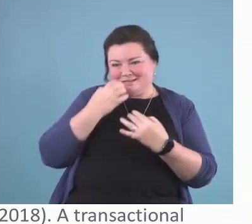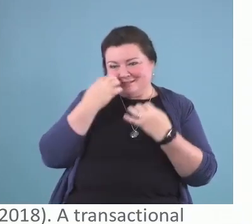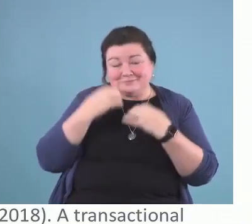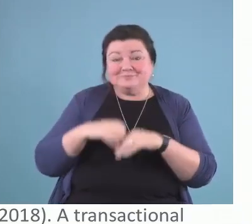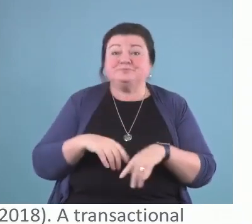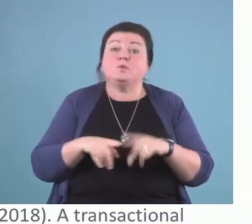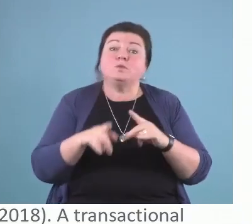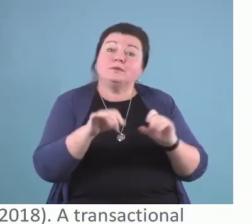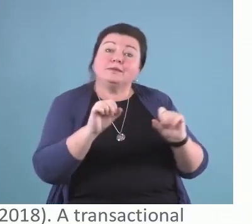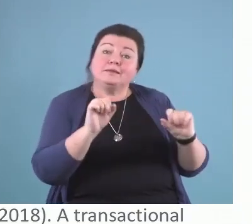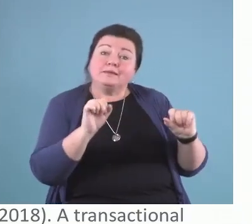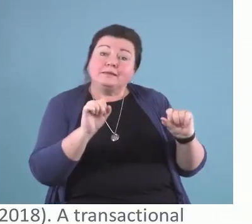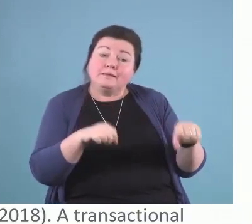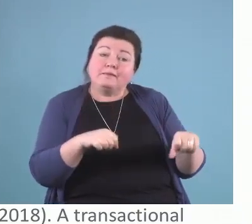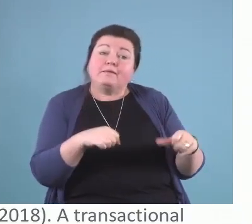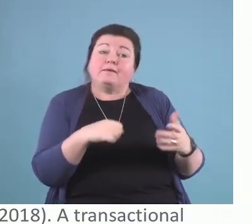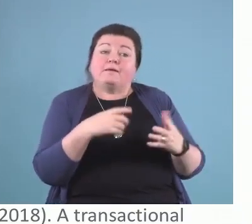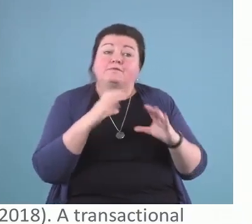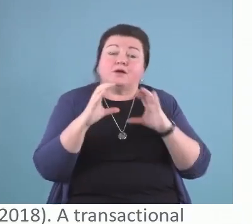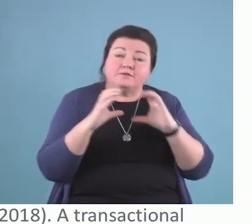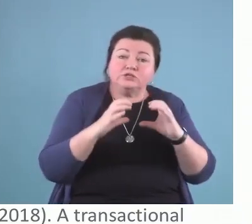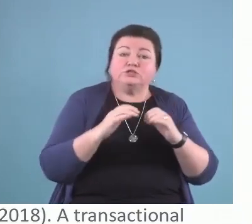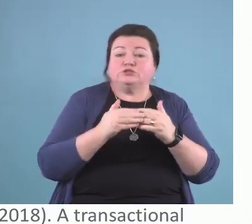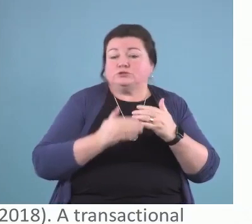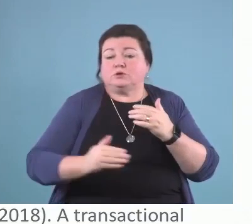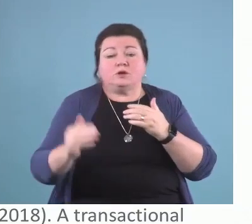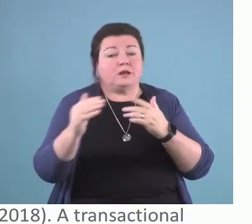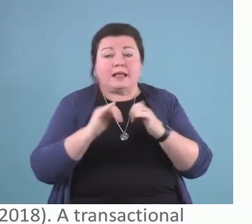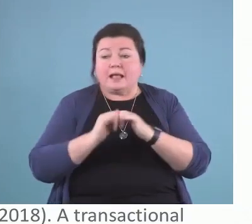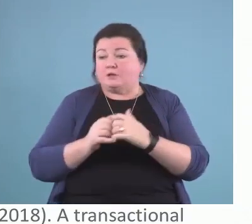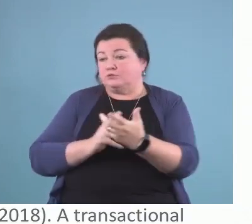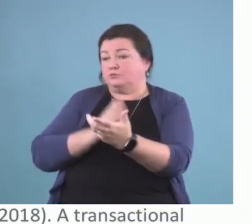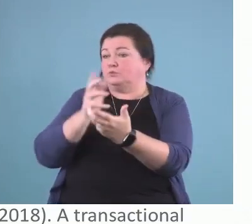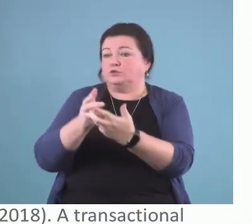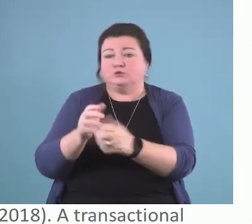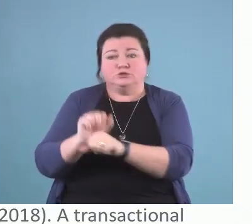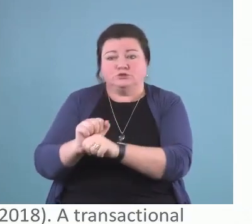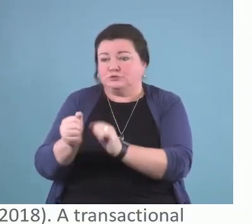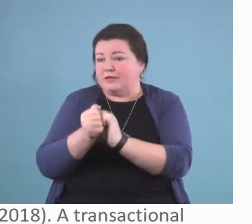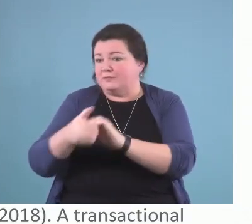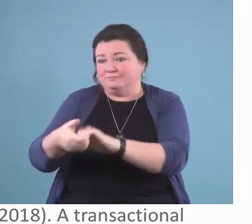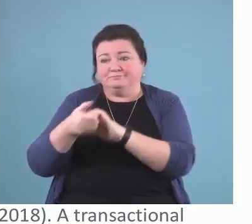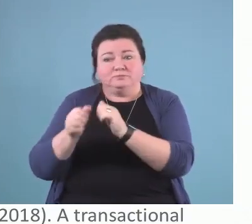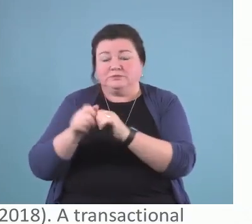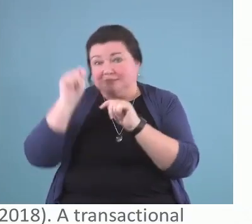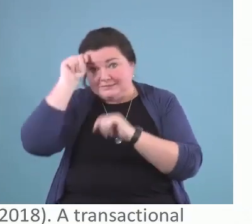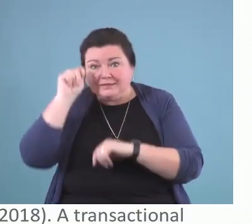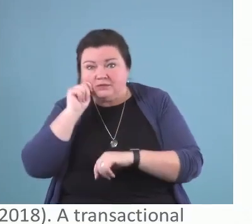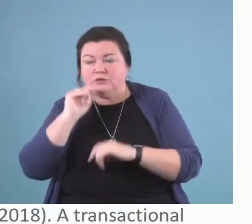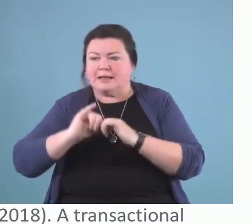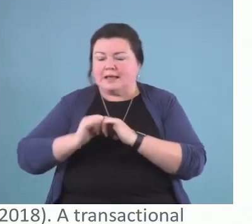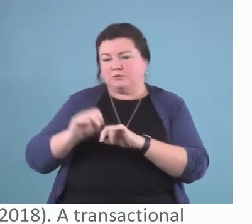about how to work with teenagers. And I think the suggestion of examining